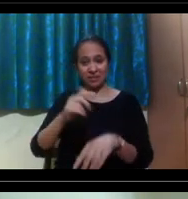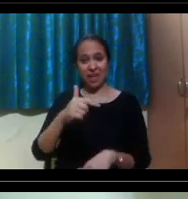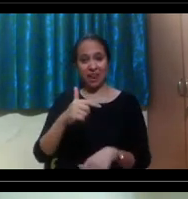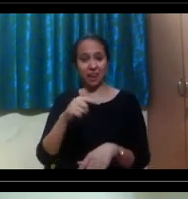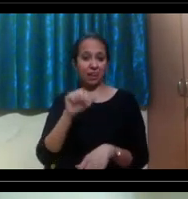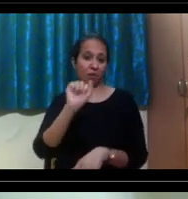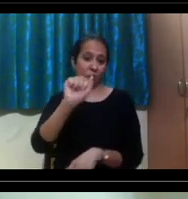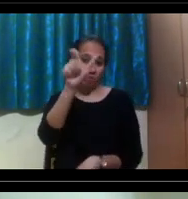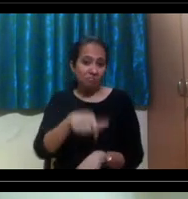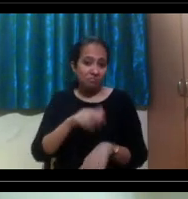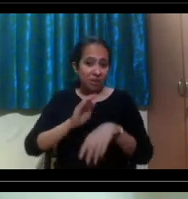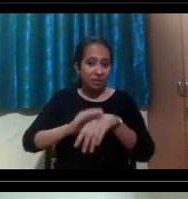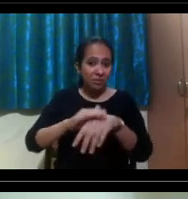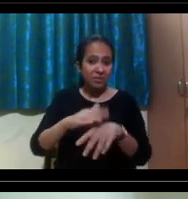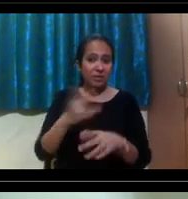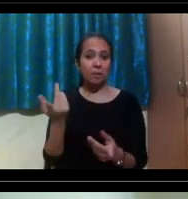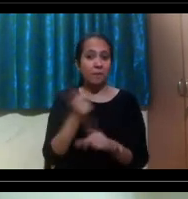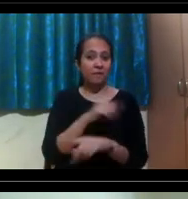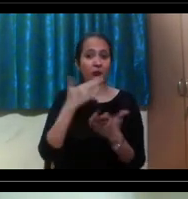essays for the admission.